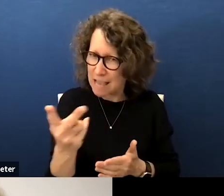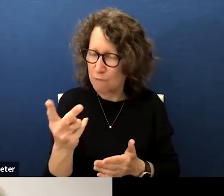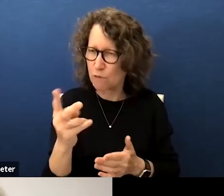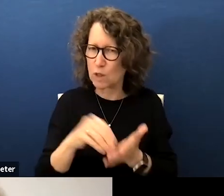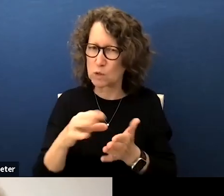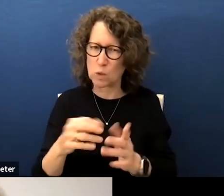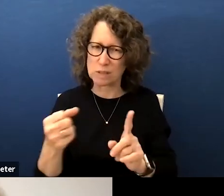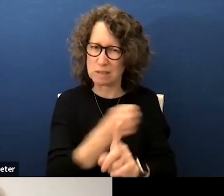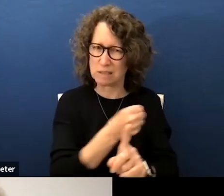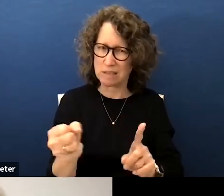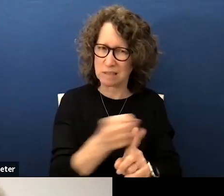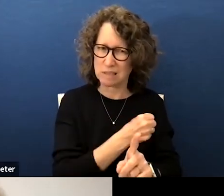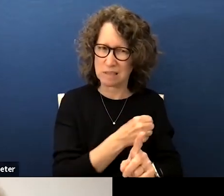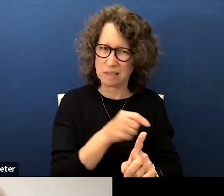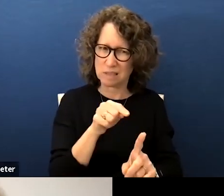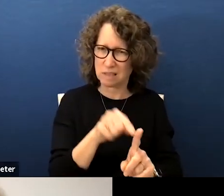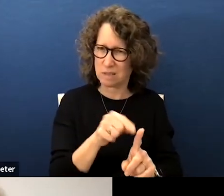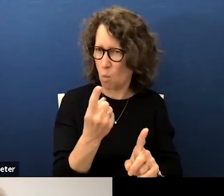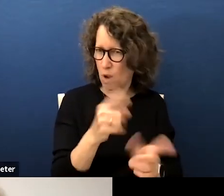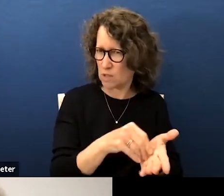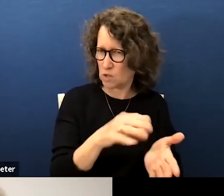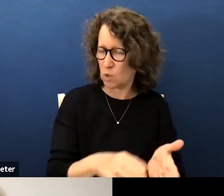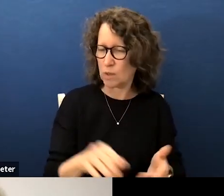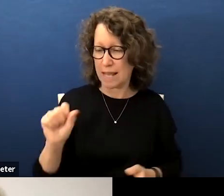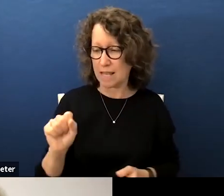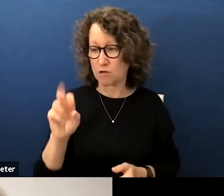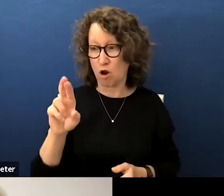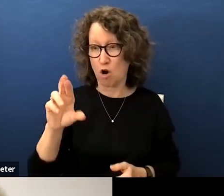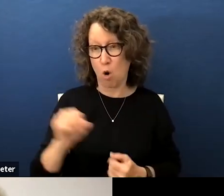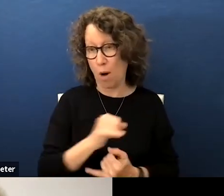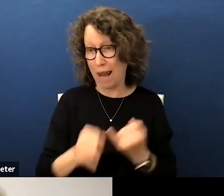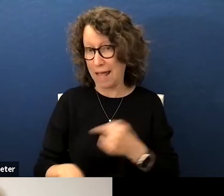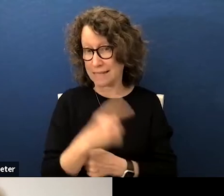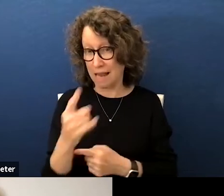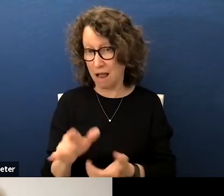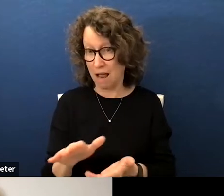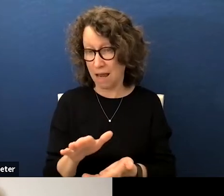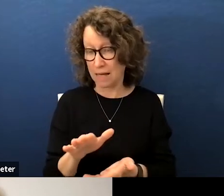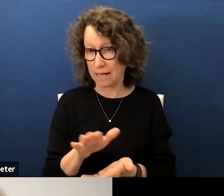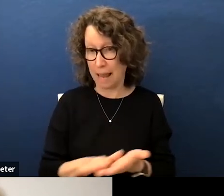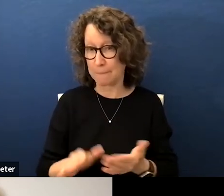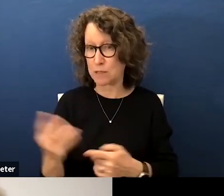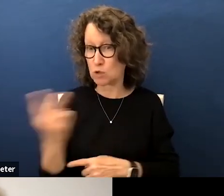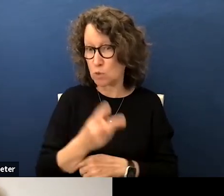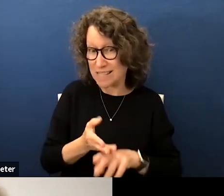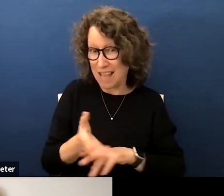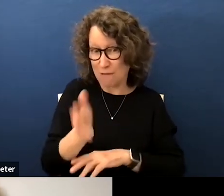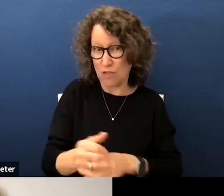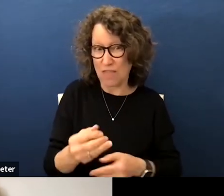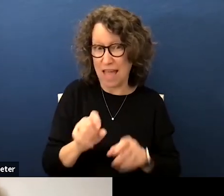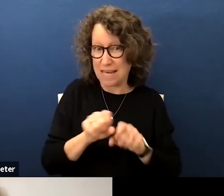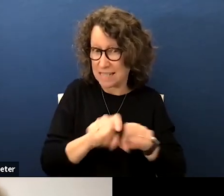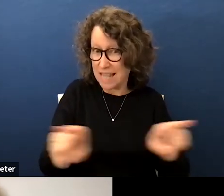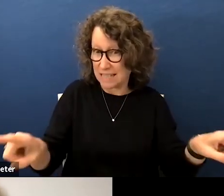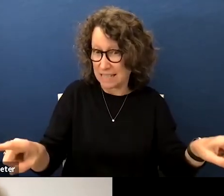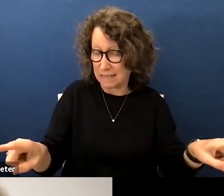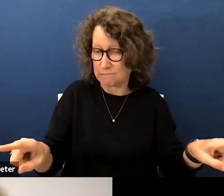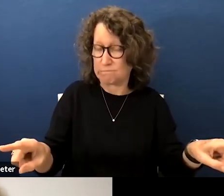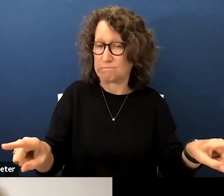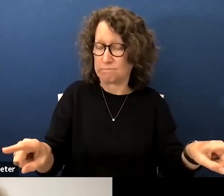student end quote the sro's last day on campus was two days after that notice was sent out